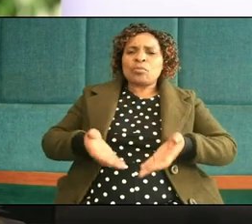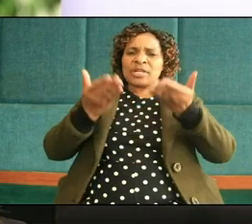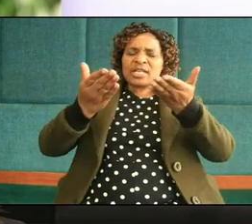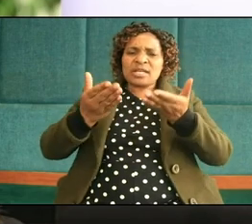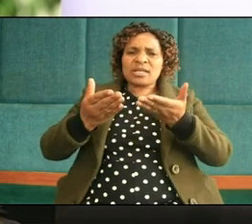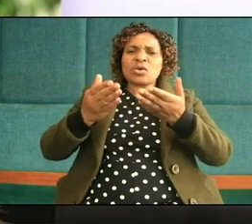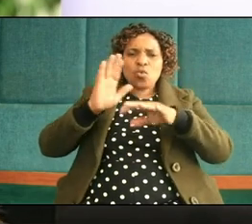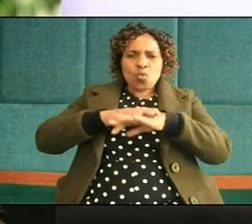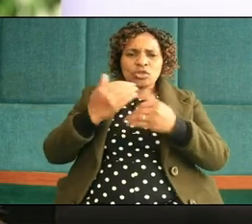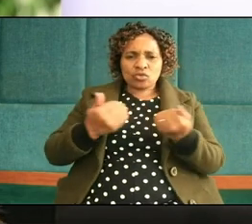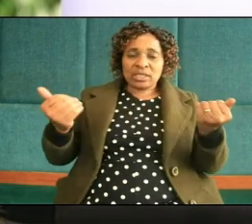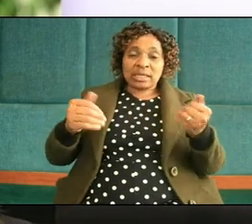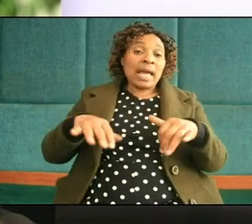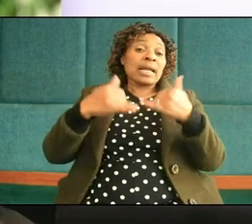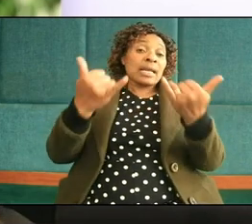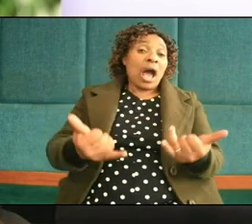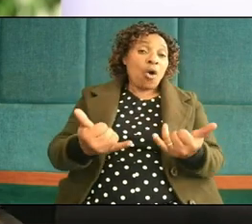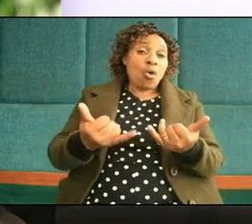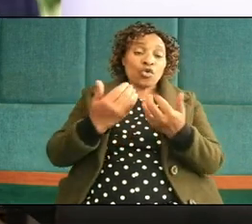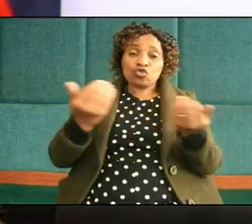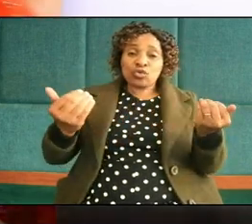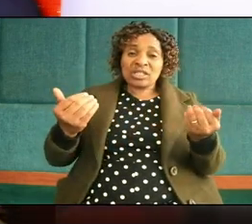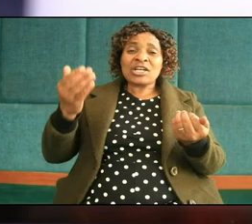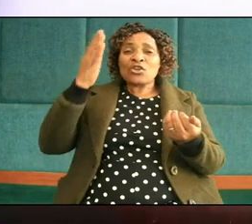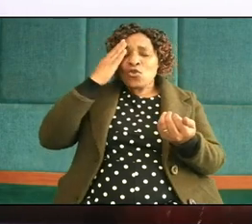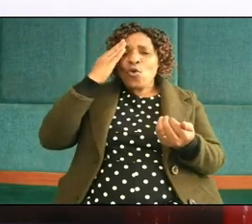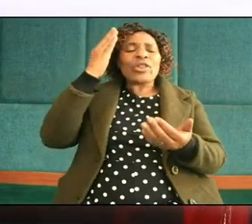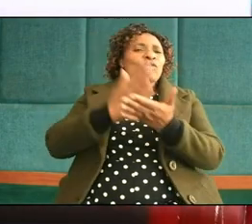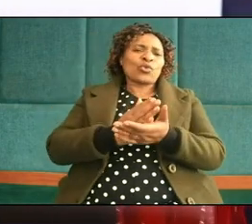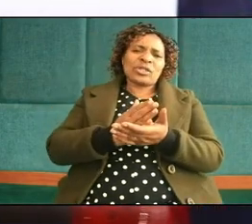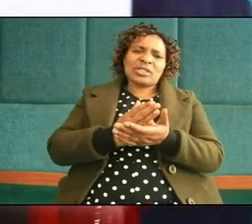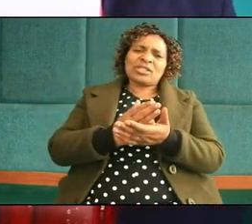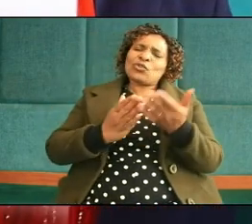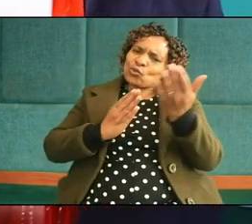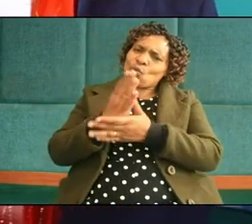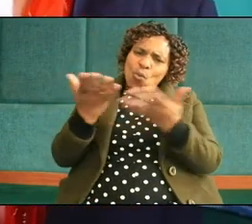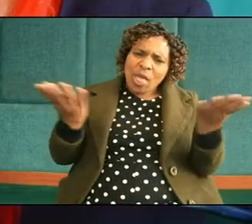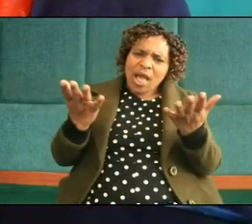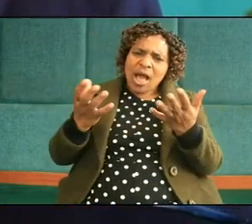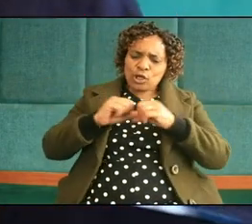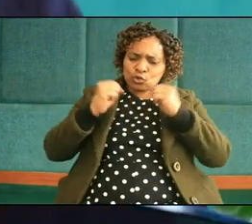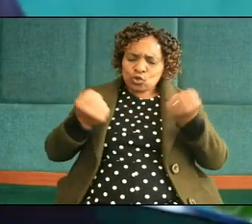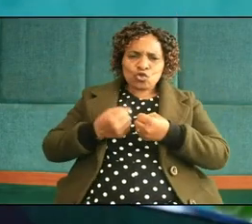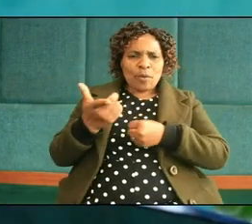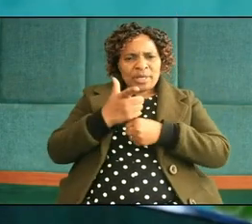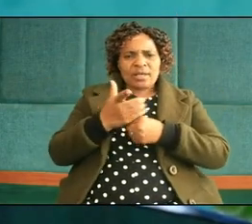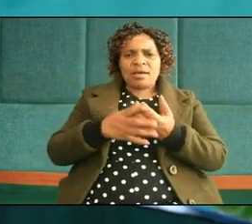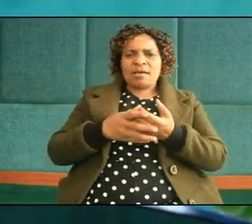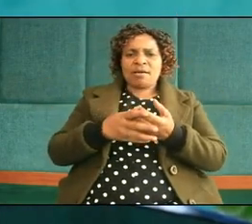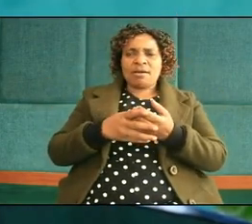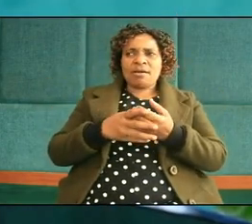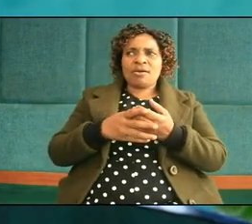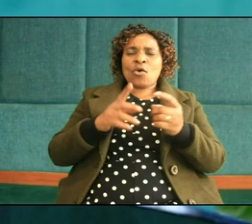now our children know everything they know the truth through social media when they